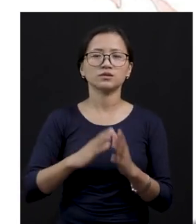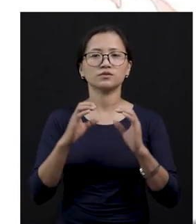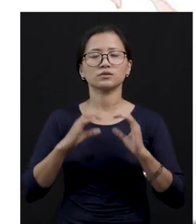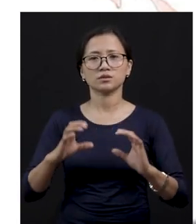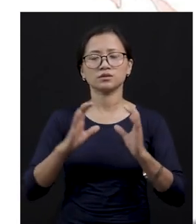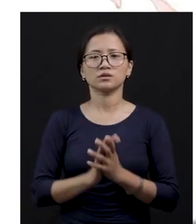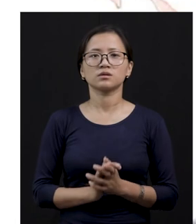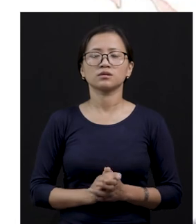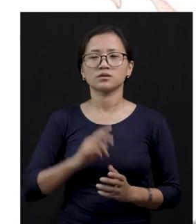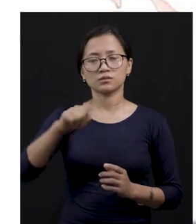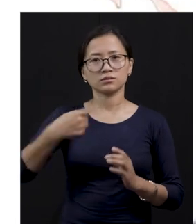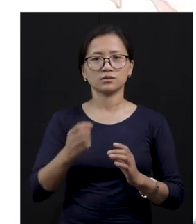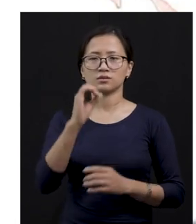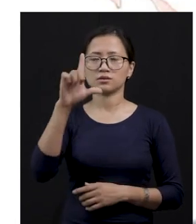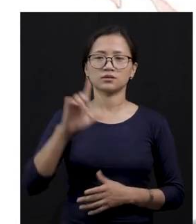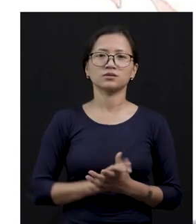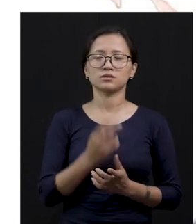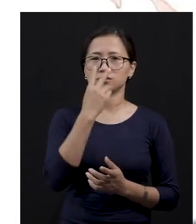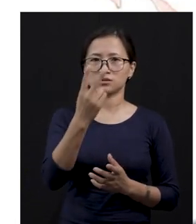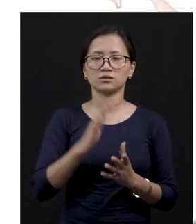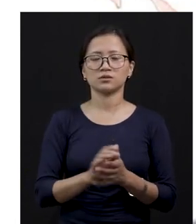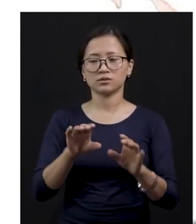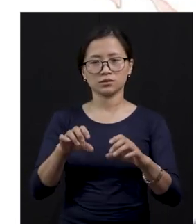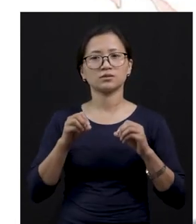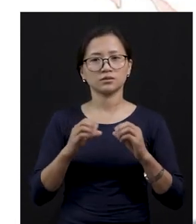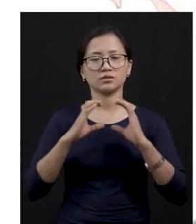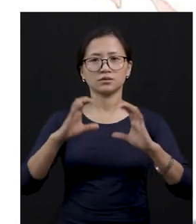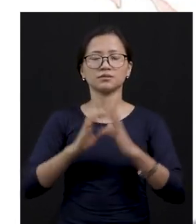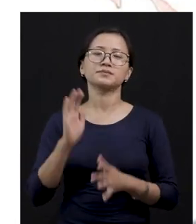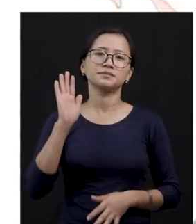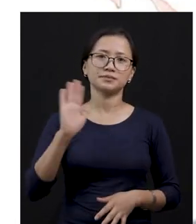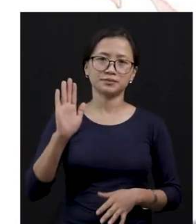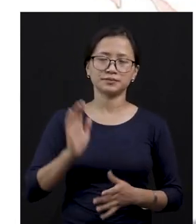And until the next class, children, see you. Take care and bye-bye.